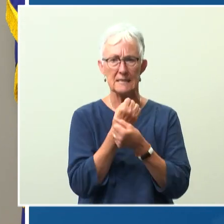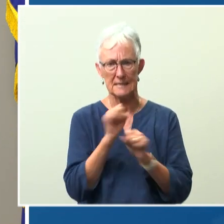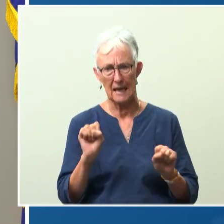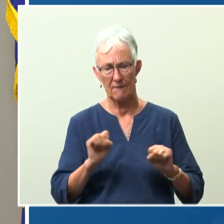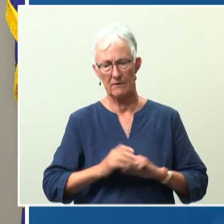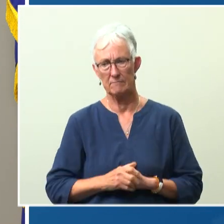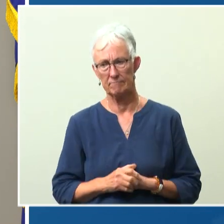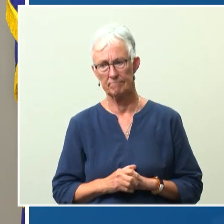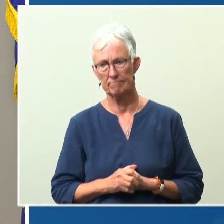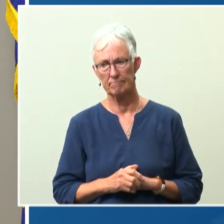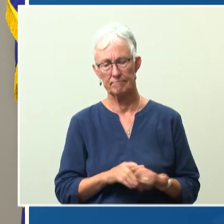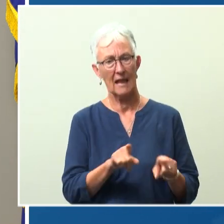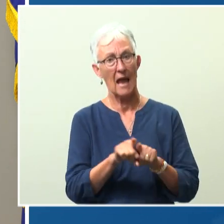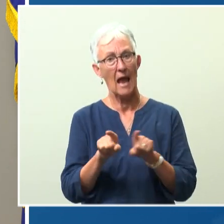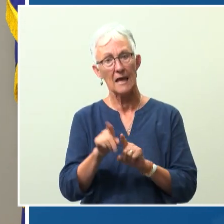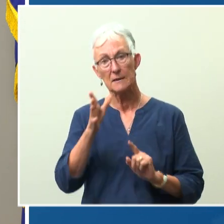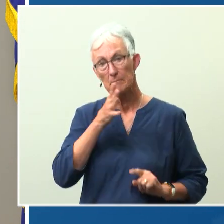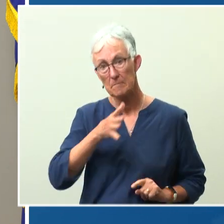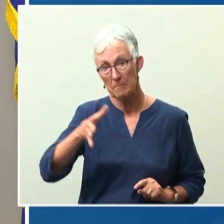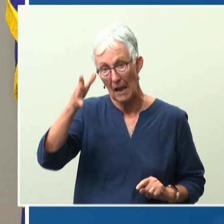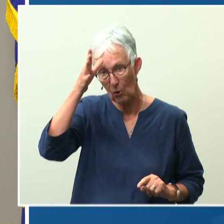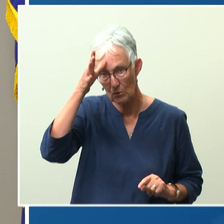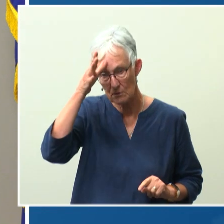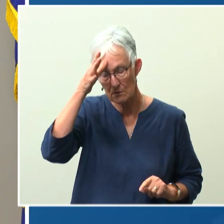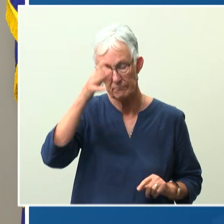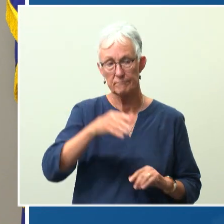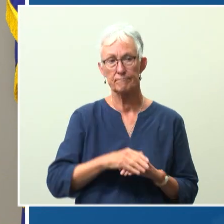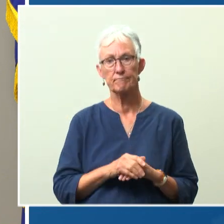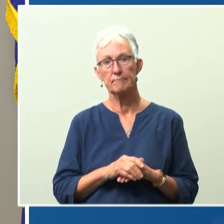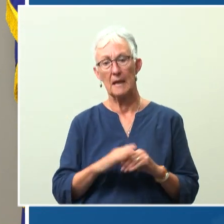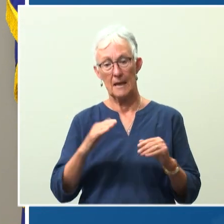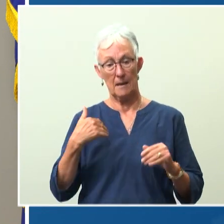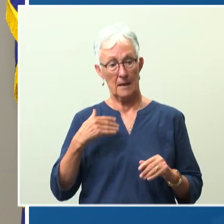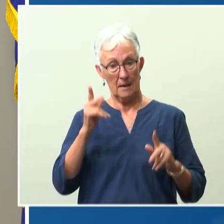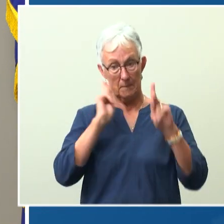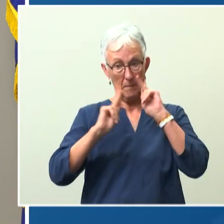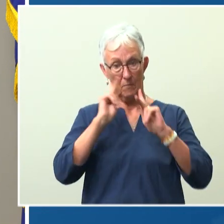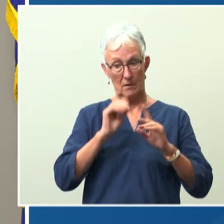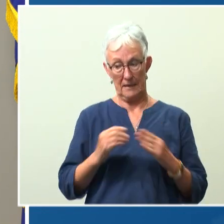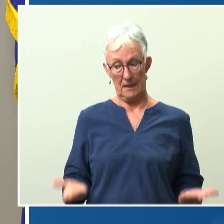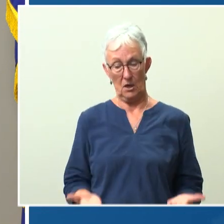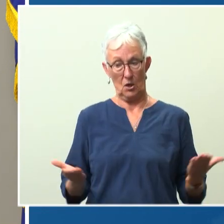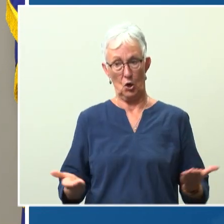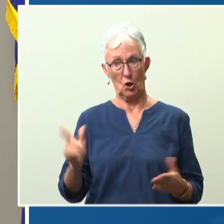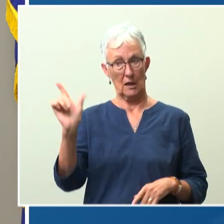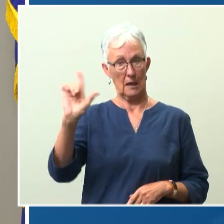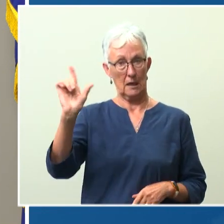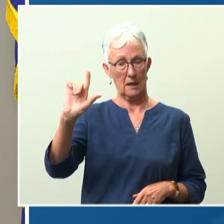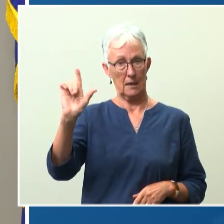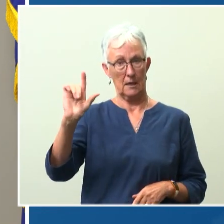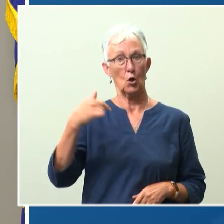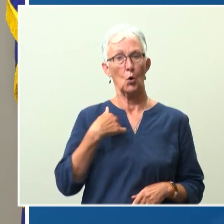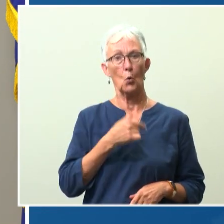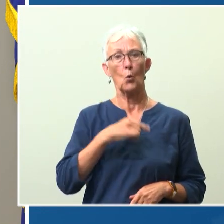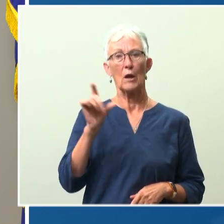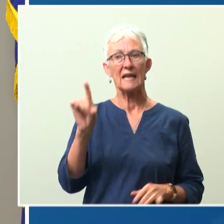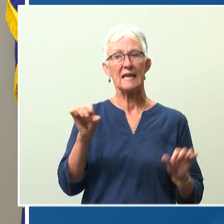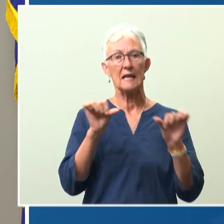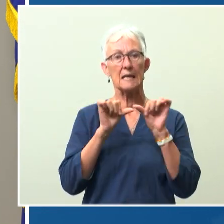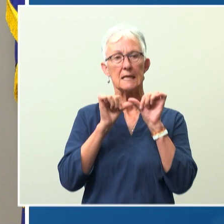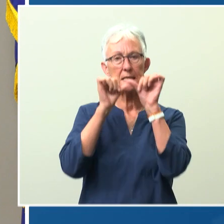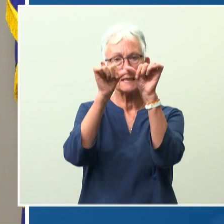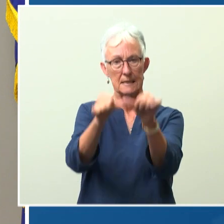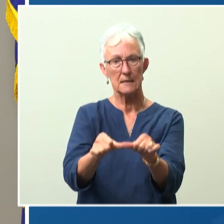As parents, providers, and members of this community, let's be consistent in our message. If nothing else, but for the